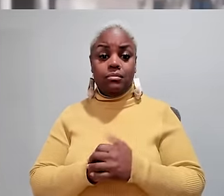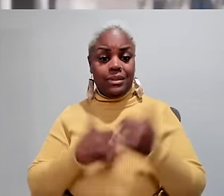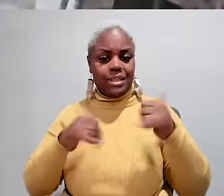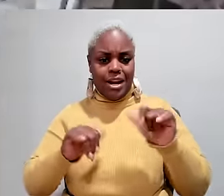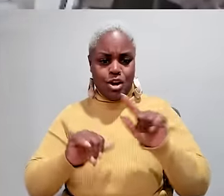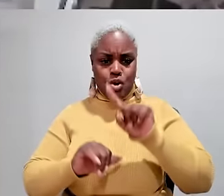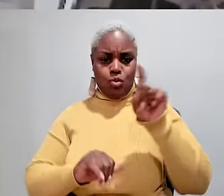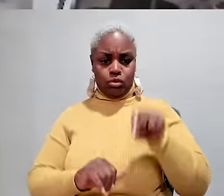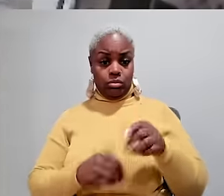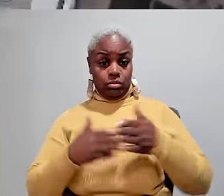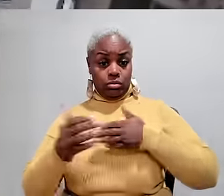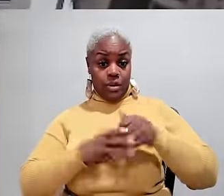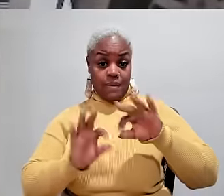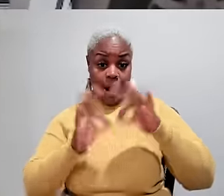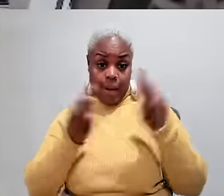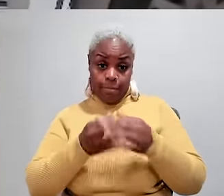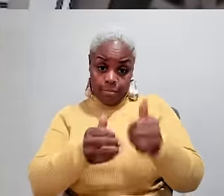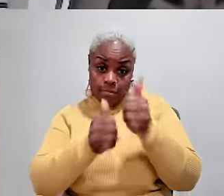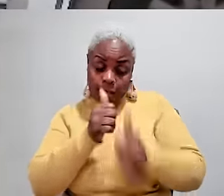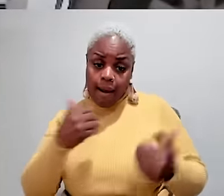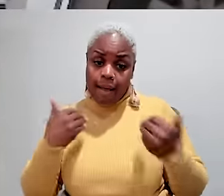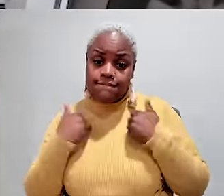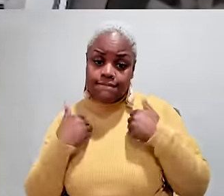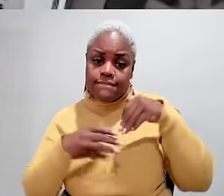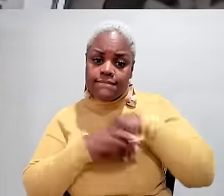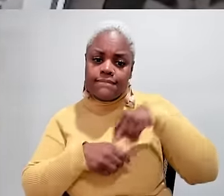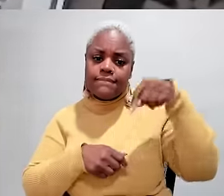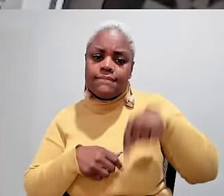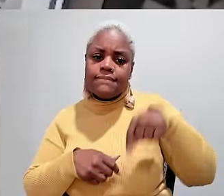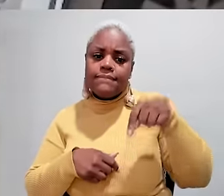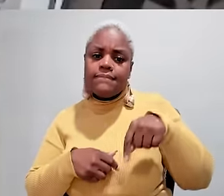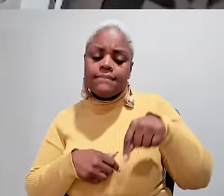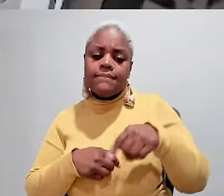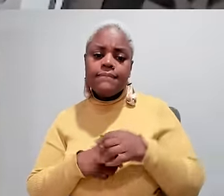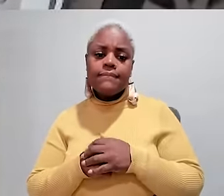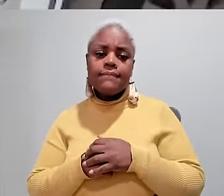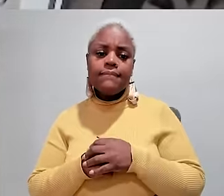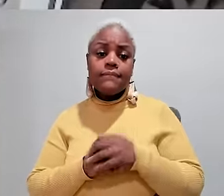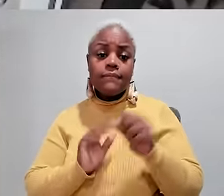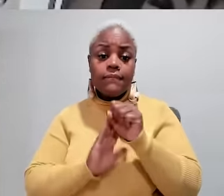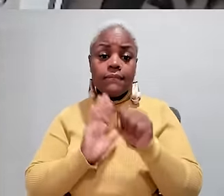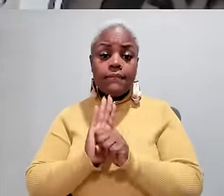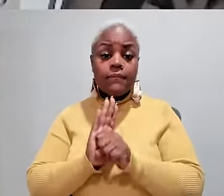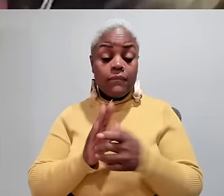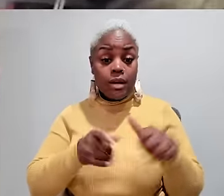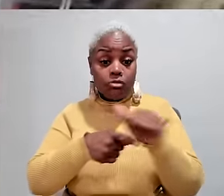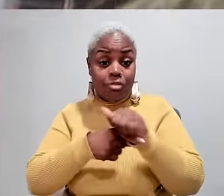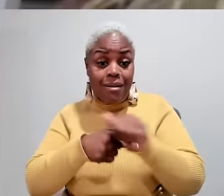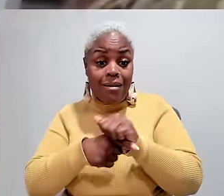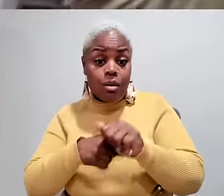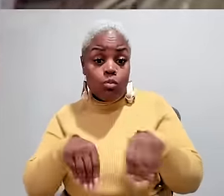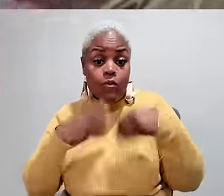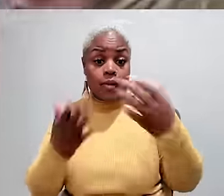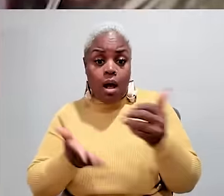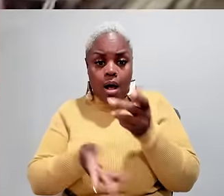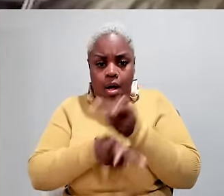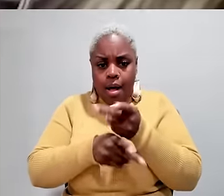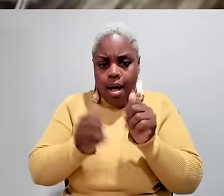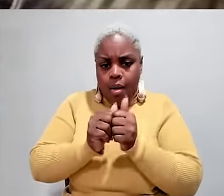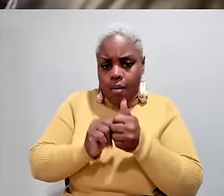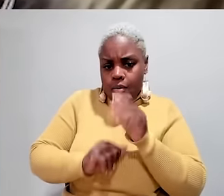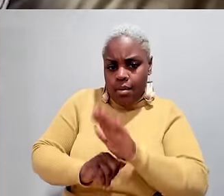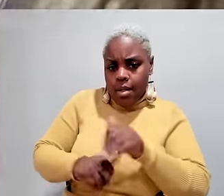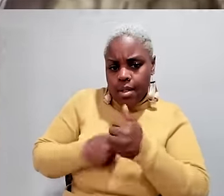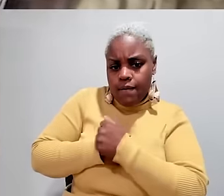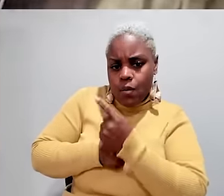disabilities... JUDY there are still questions about whether every family in this state will find trained providers